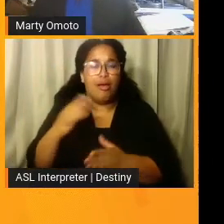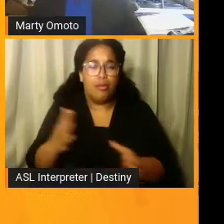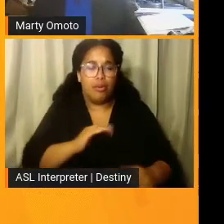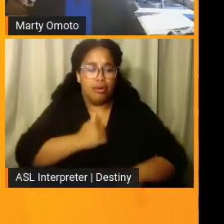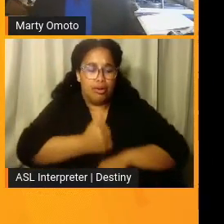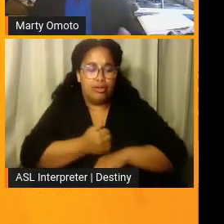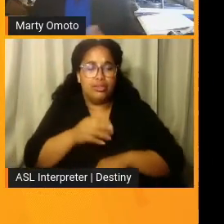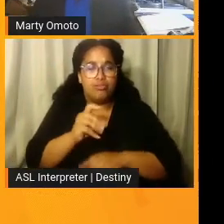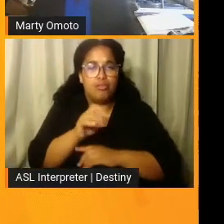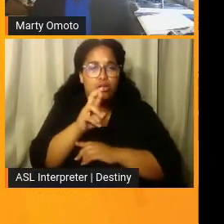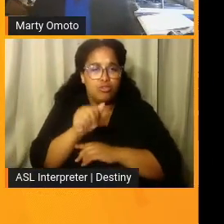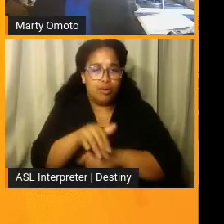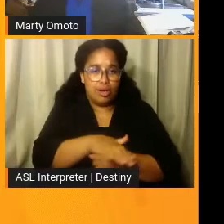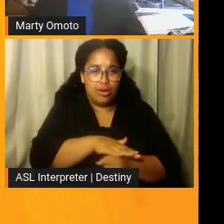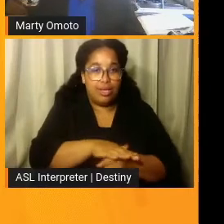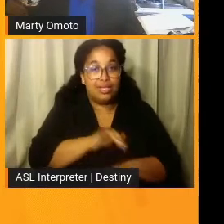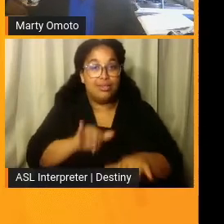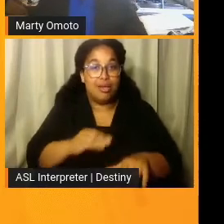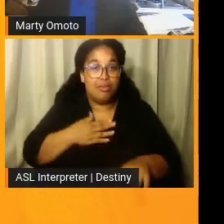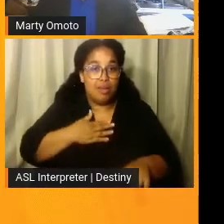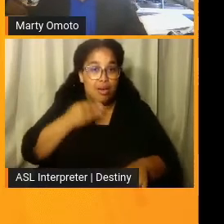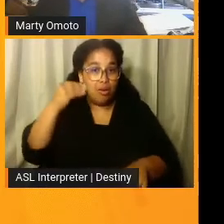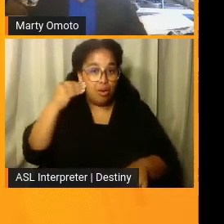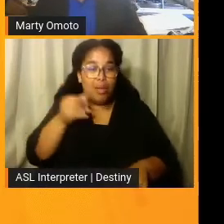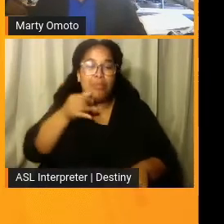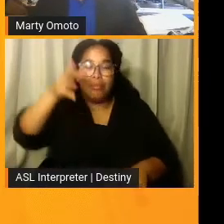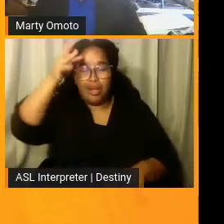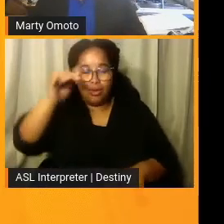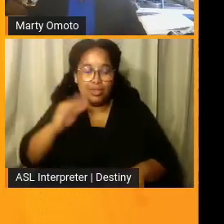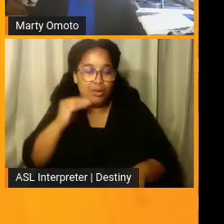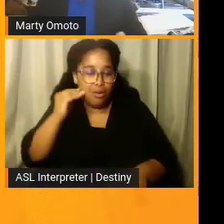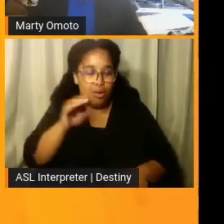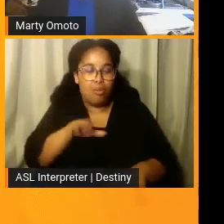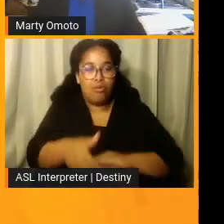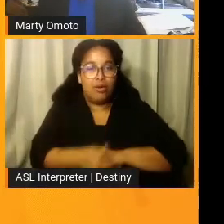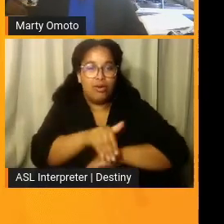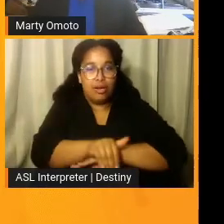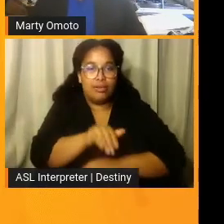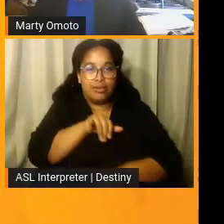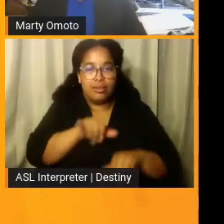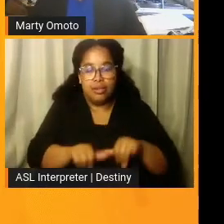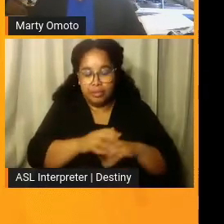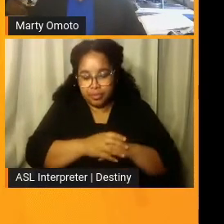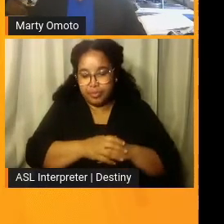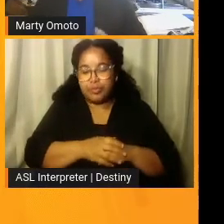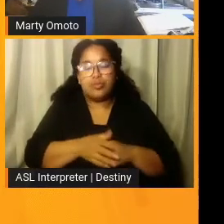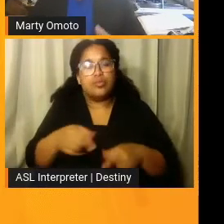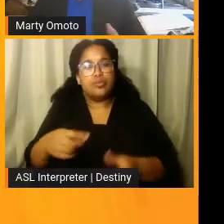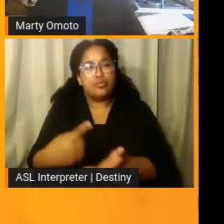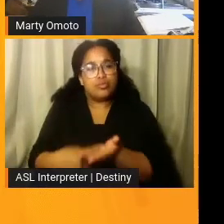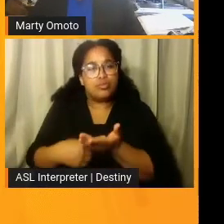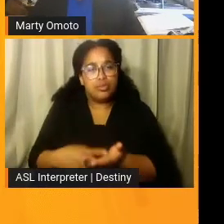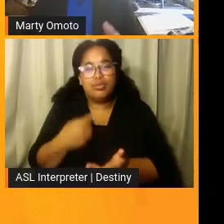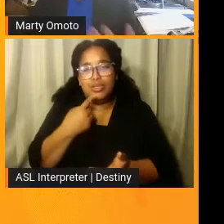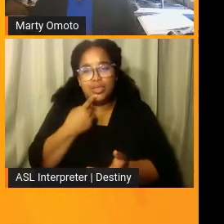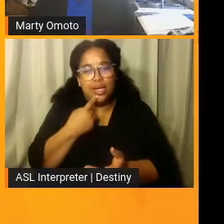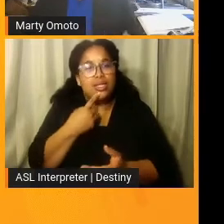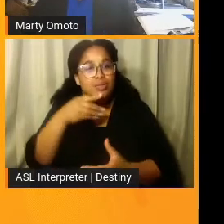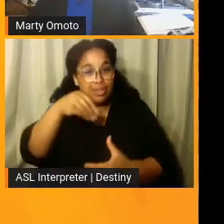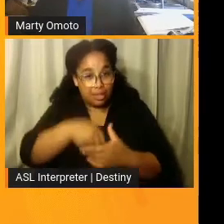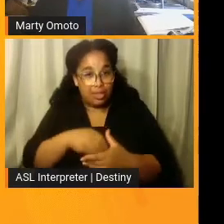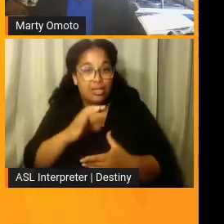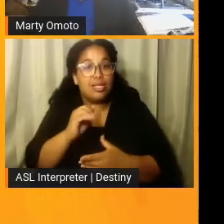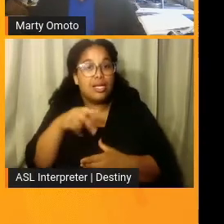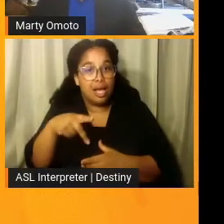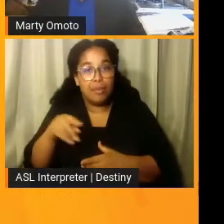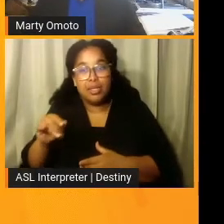And he actually stayed at my house, my parents' house overnight. And as we were talking, he mentioned that he was in the camp, his family